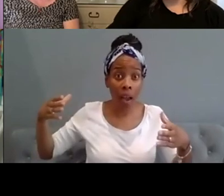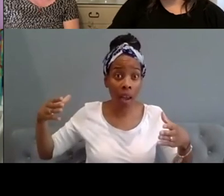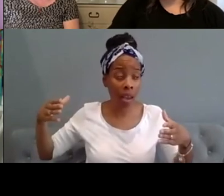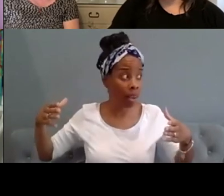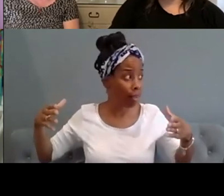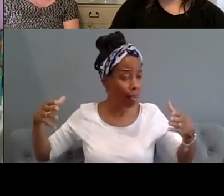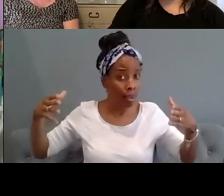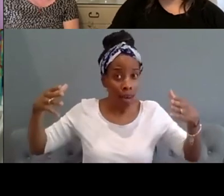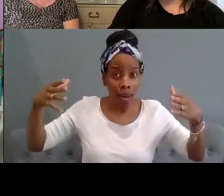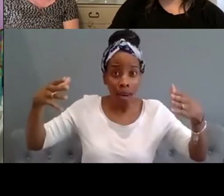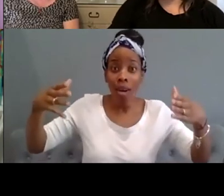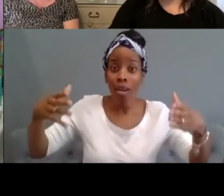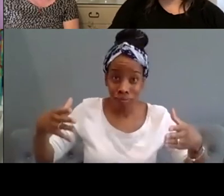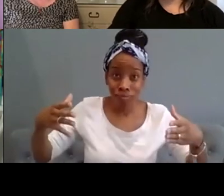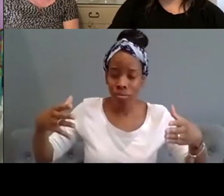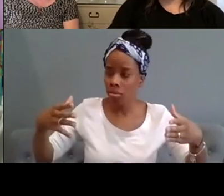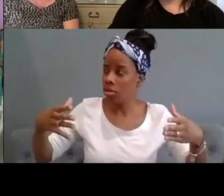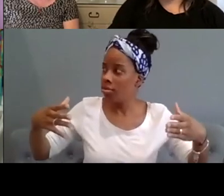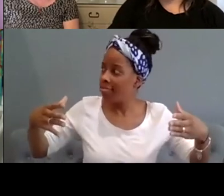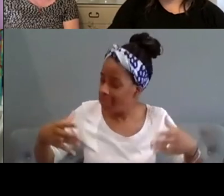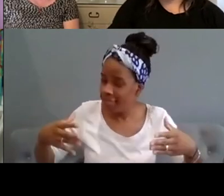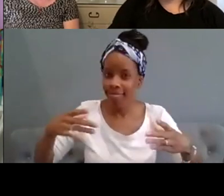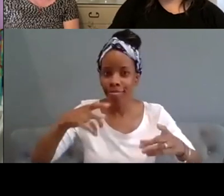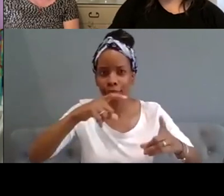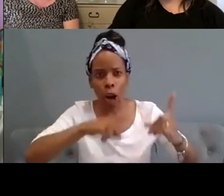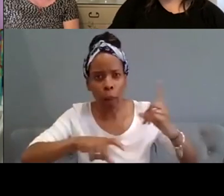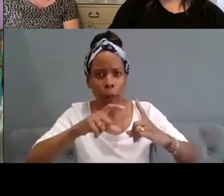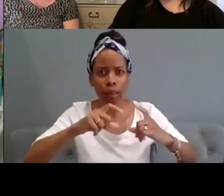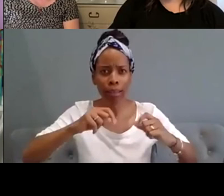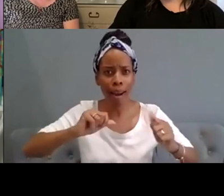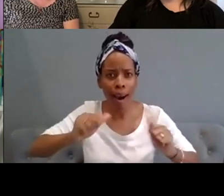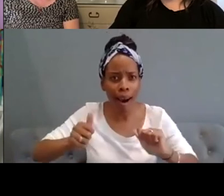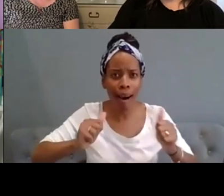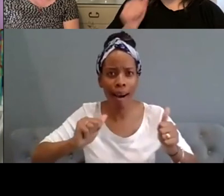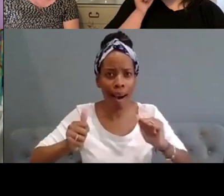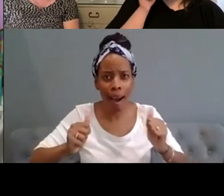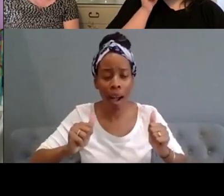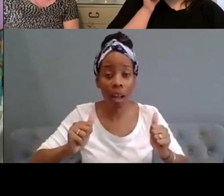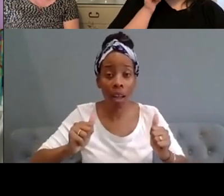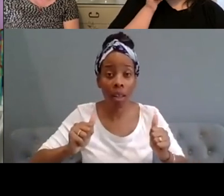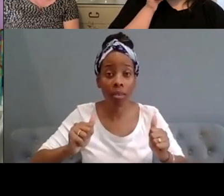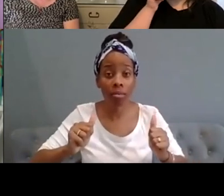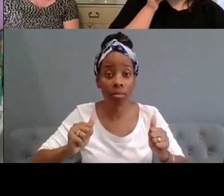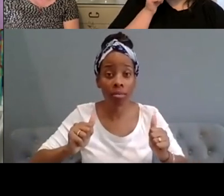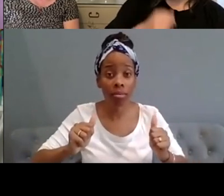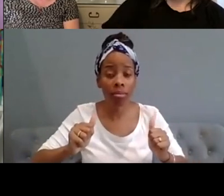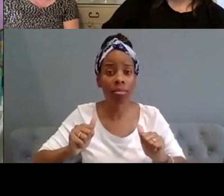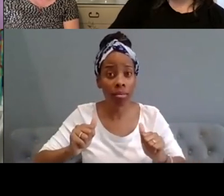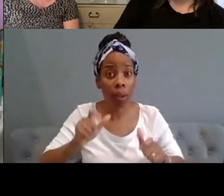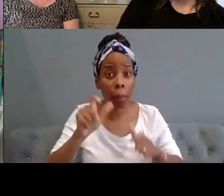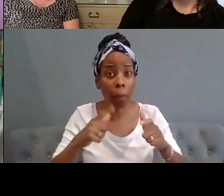community and but what was really interesting was actually the people that needed the support were not the people